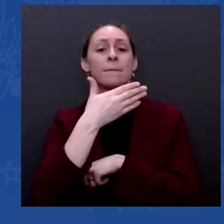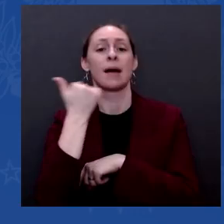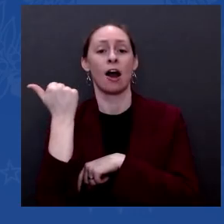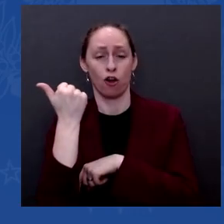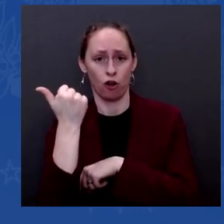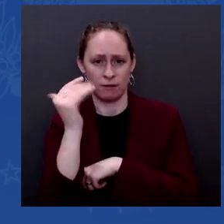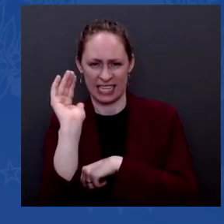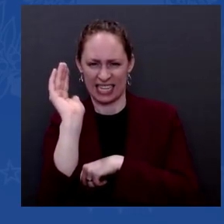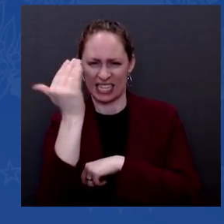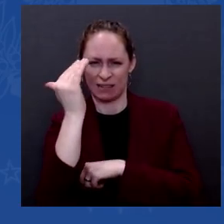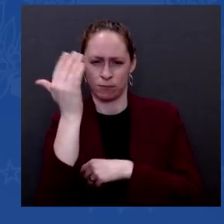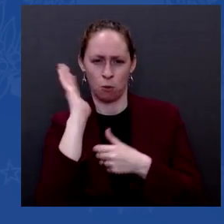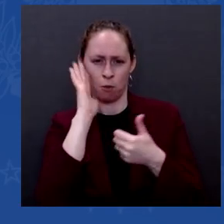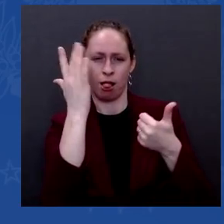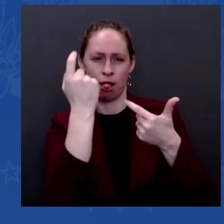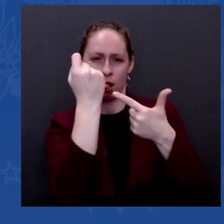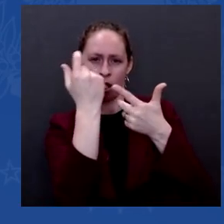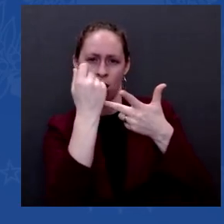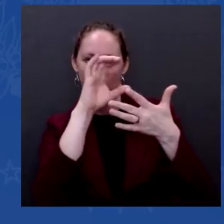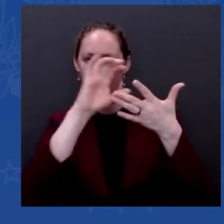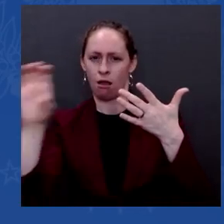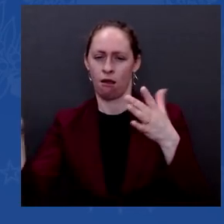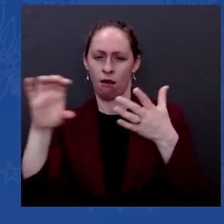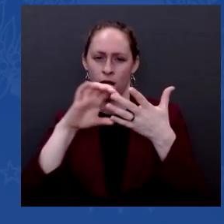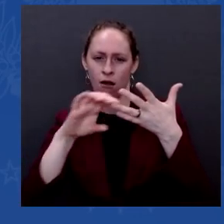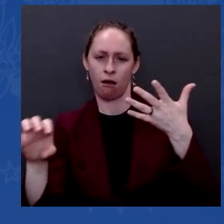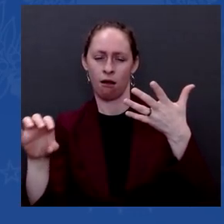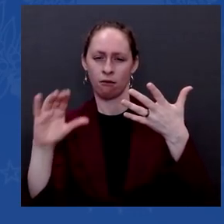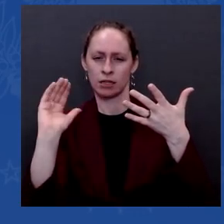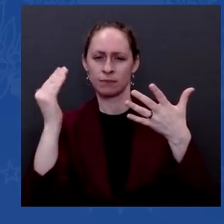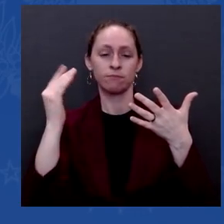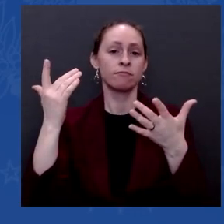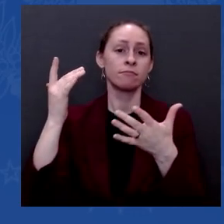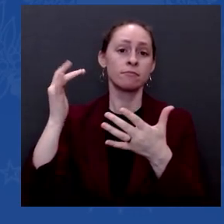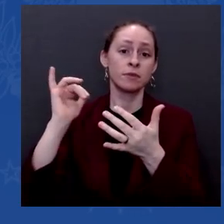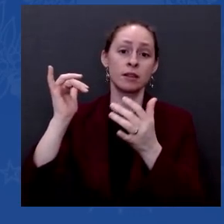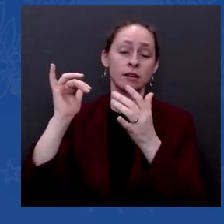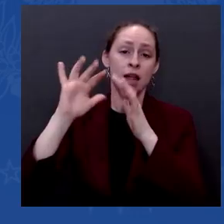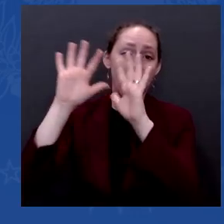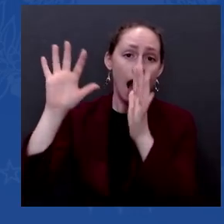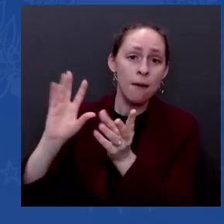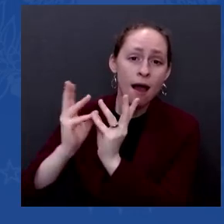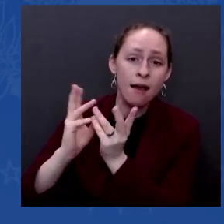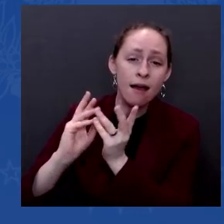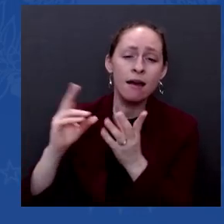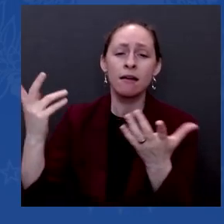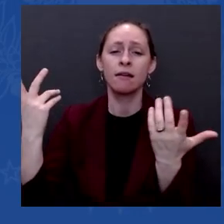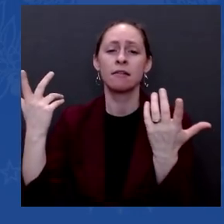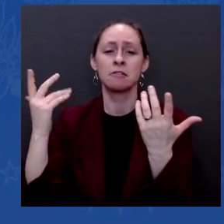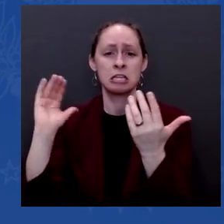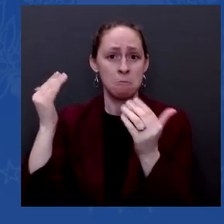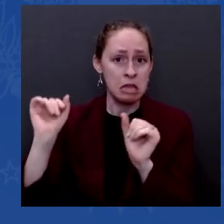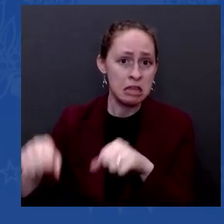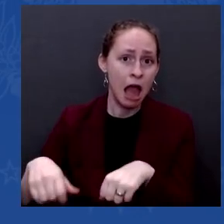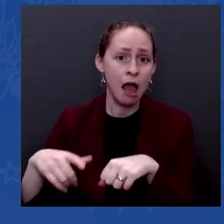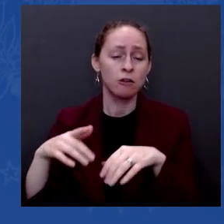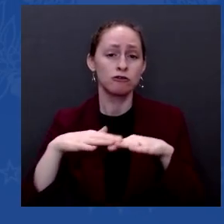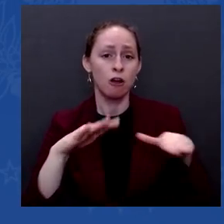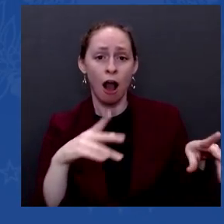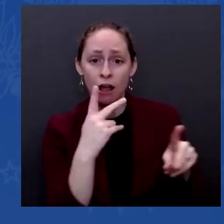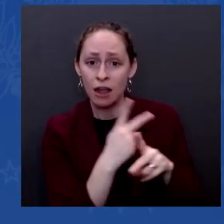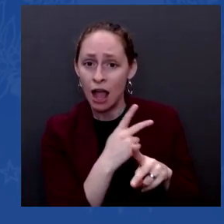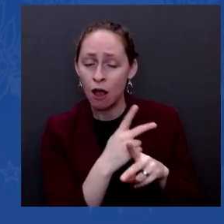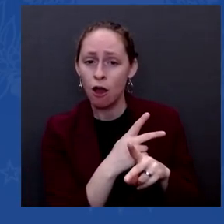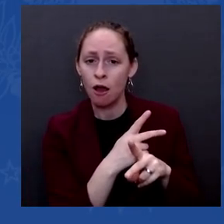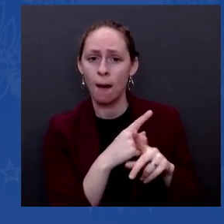broad support. You mentioned Senator Manchin is a supporter of early child care. You left out the child tax credit, and I wonder